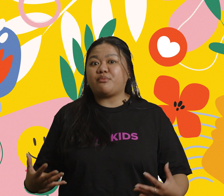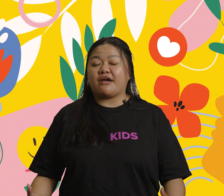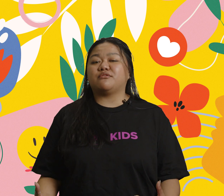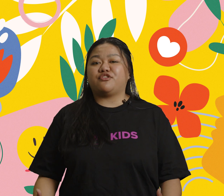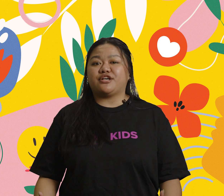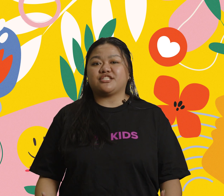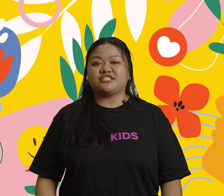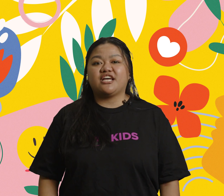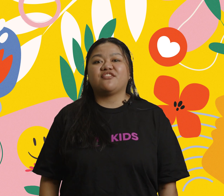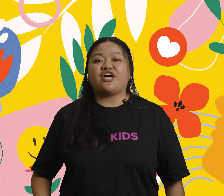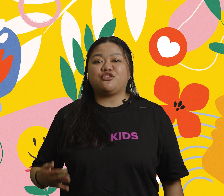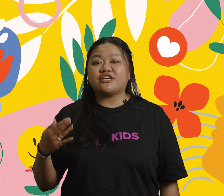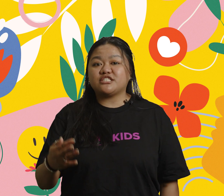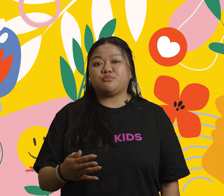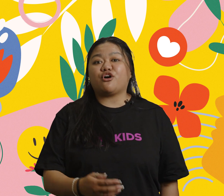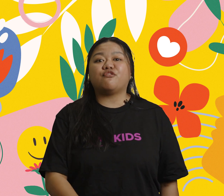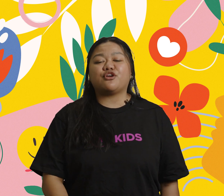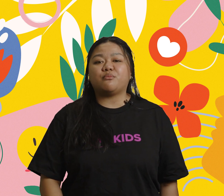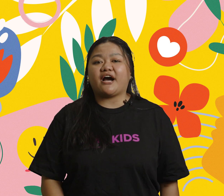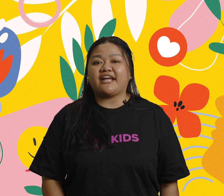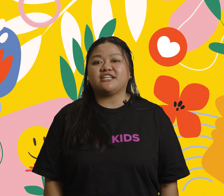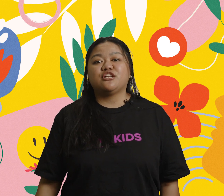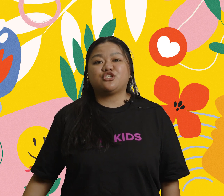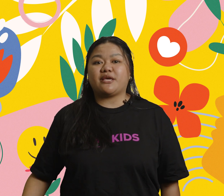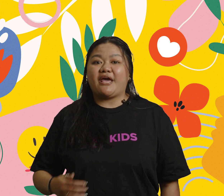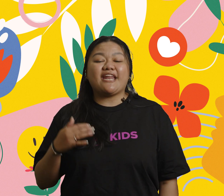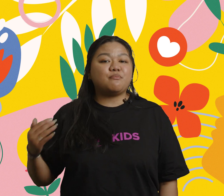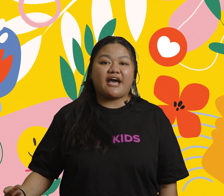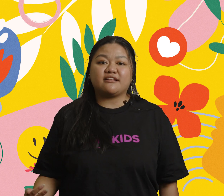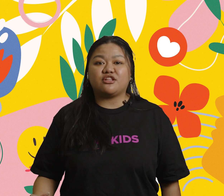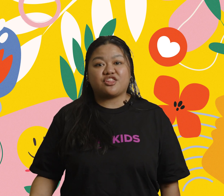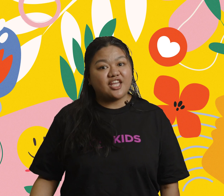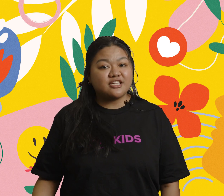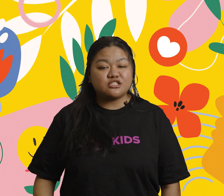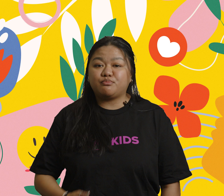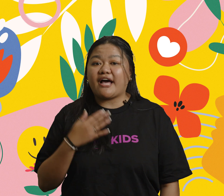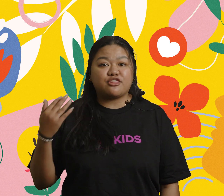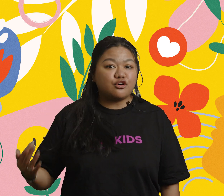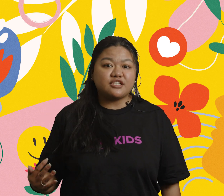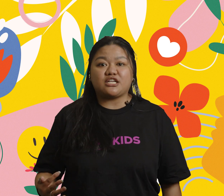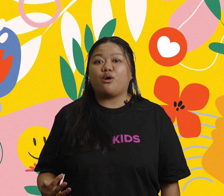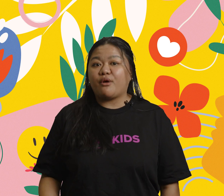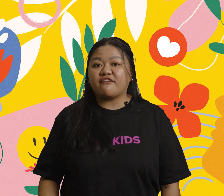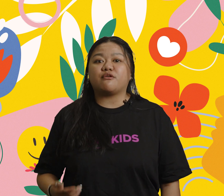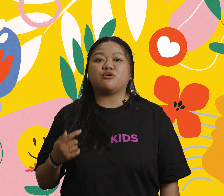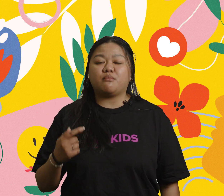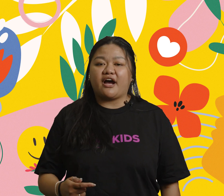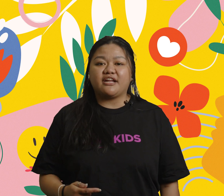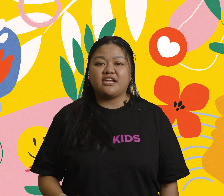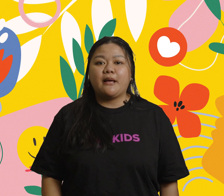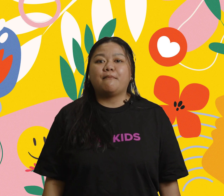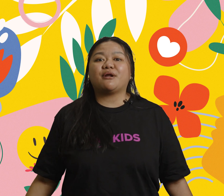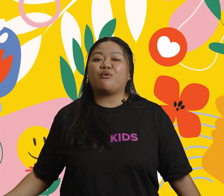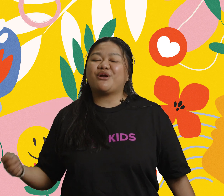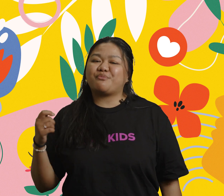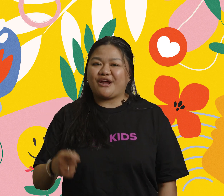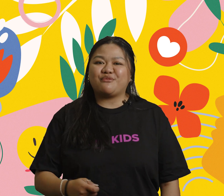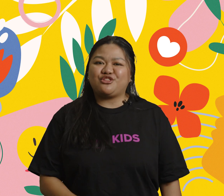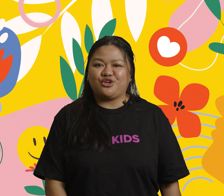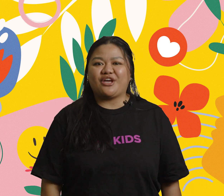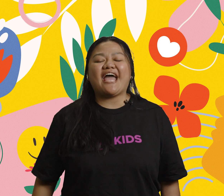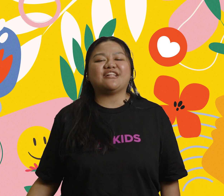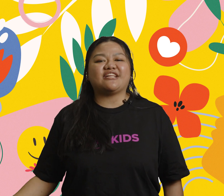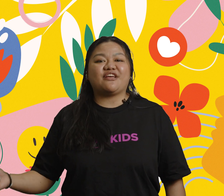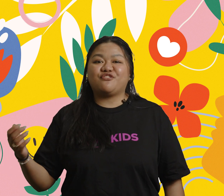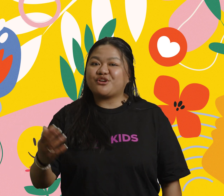some helpful Bible verses that you can speak over your mind to keep any bad things, bad thoughts away from your mind. But I want to